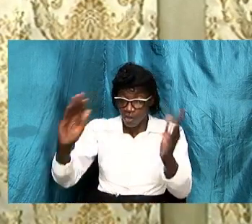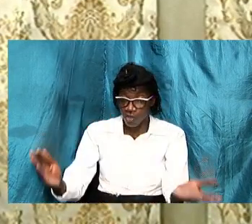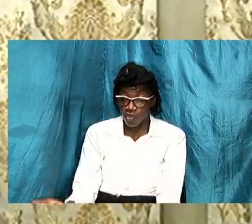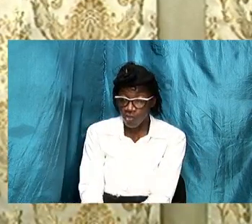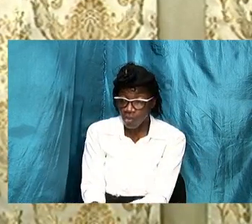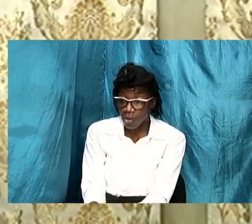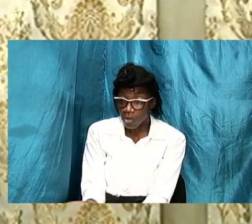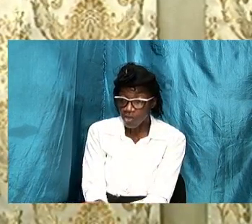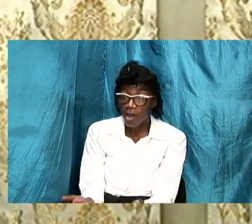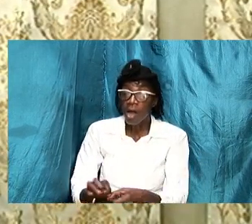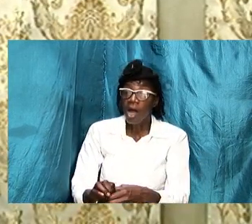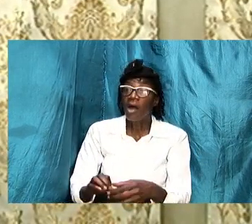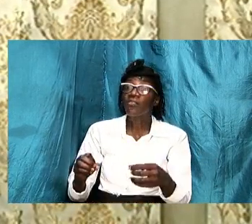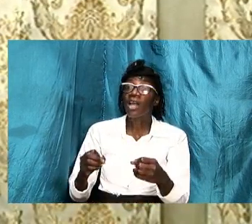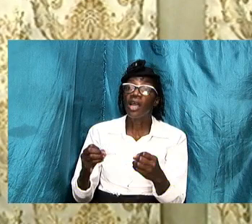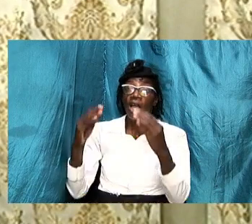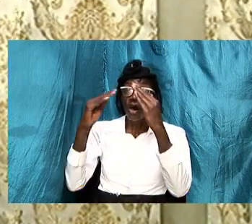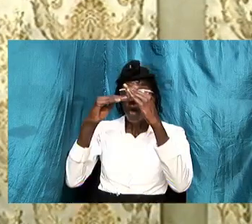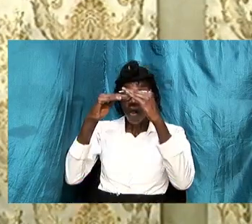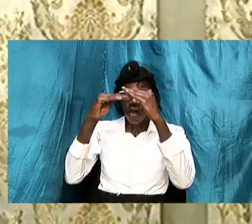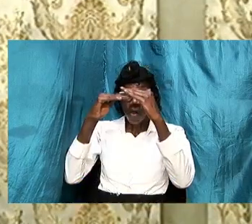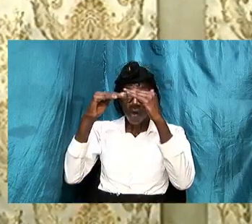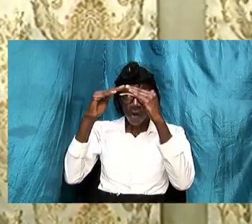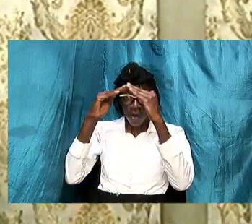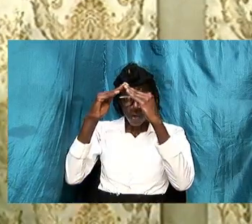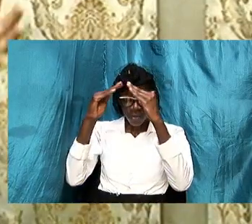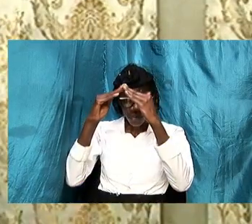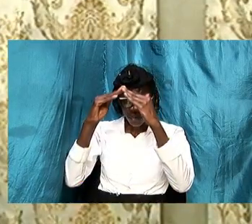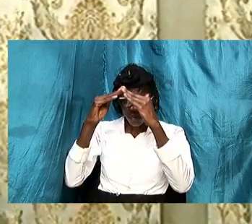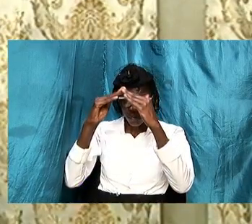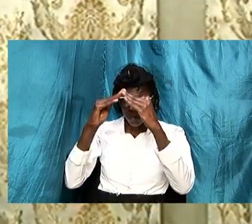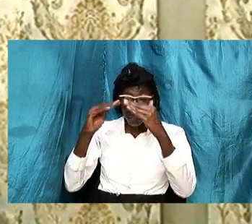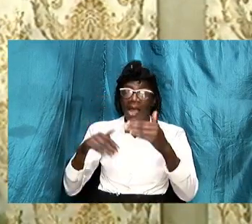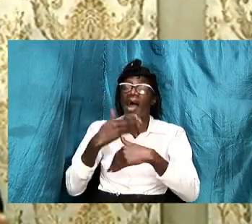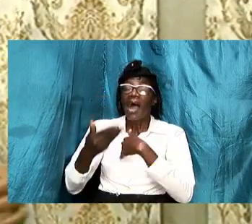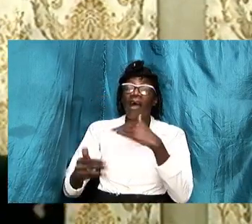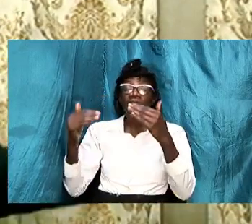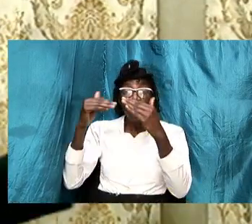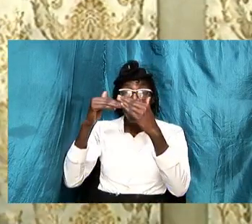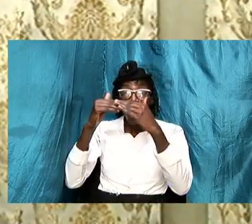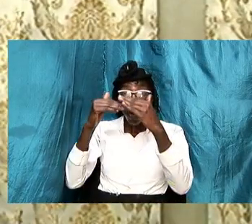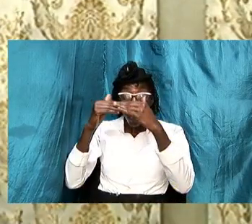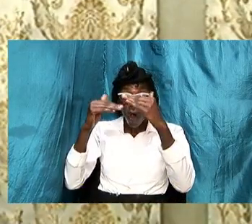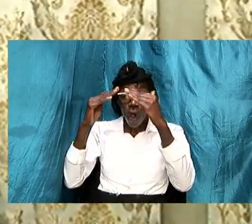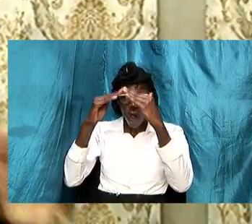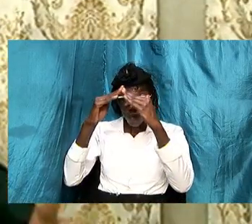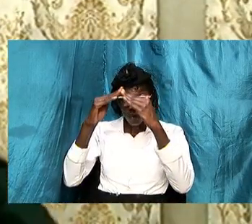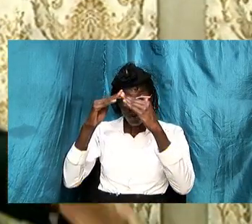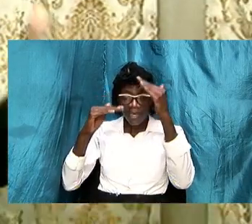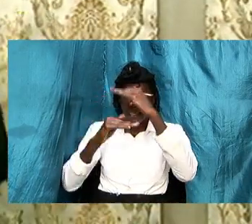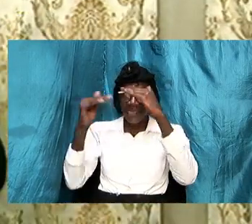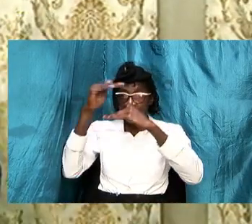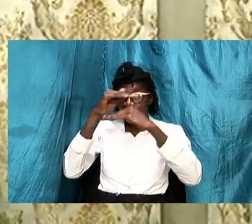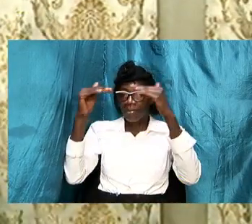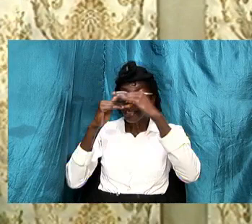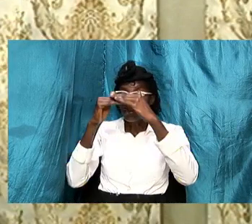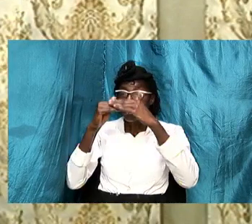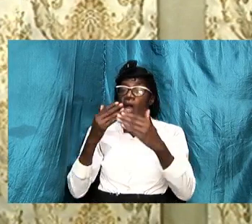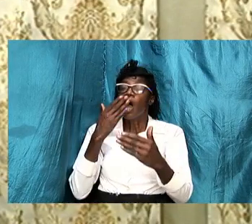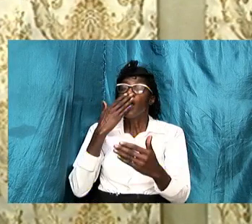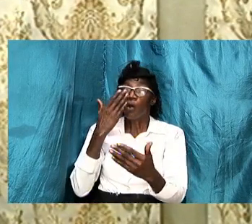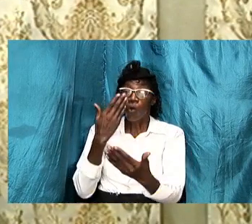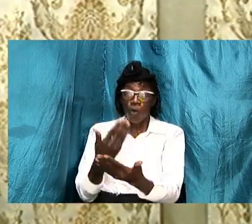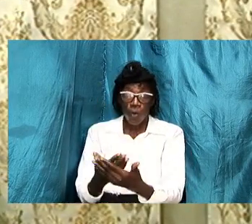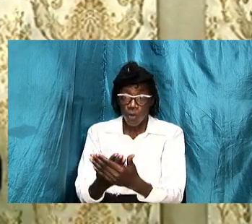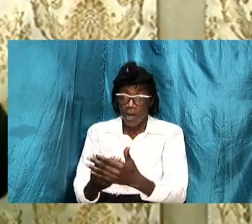foundation of that house and then after the house is established and a good foundation and the house is erected